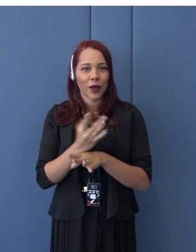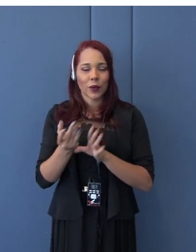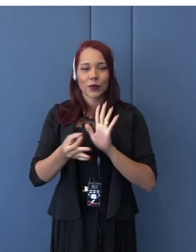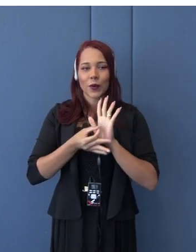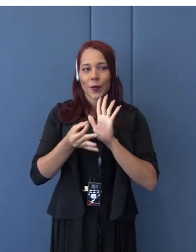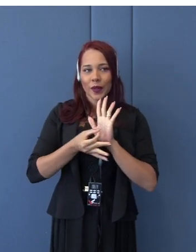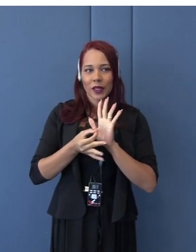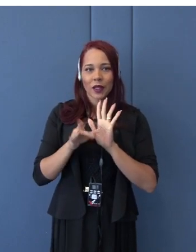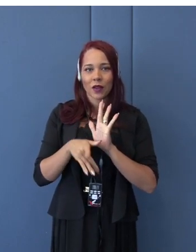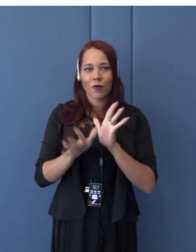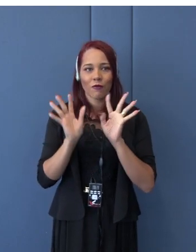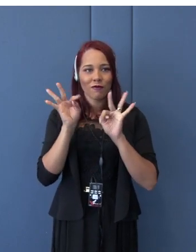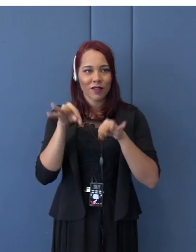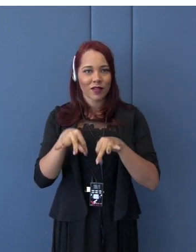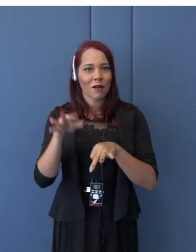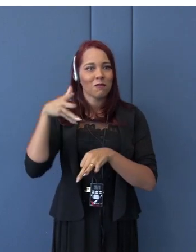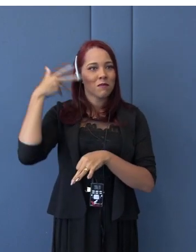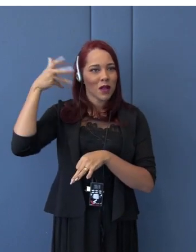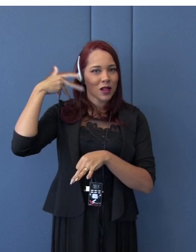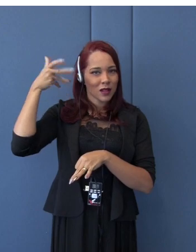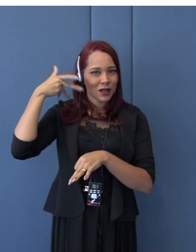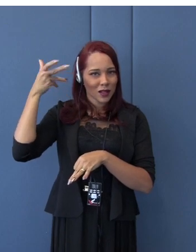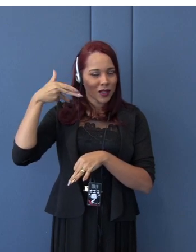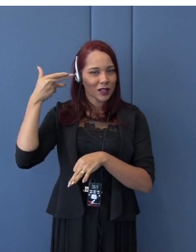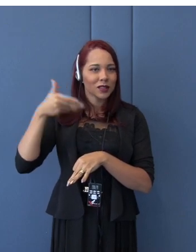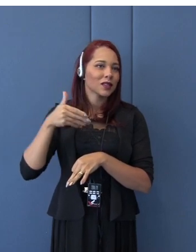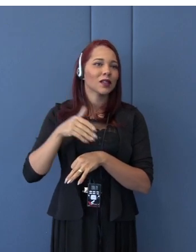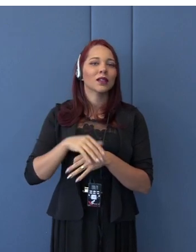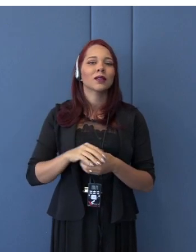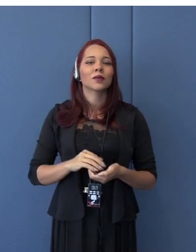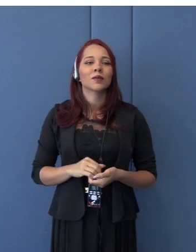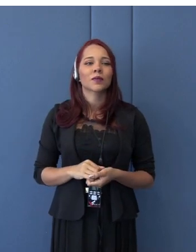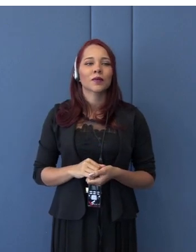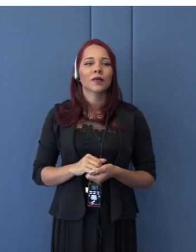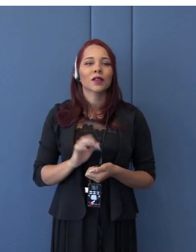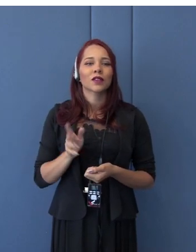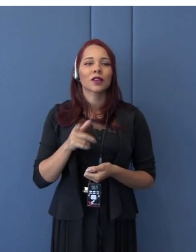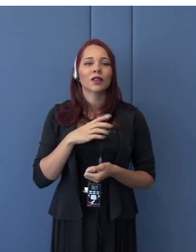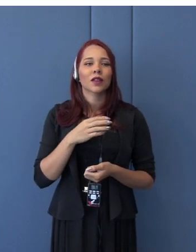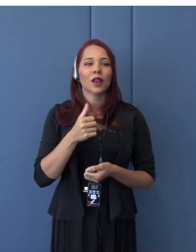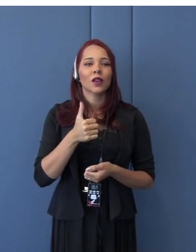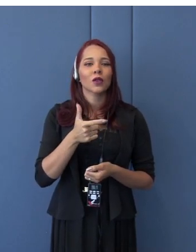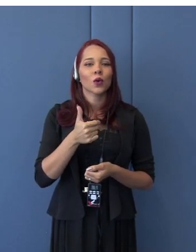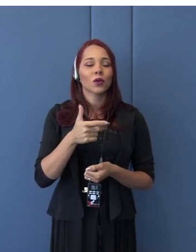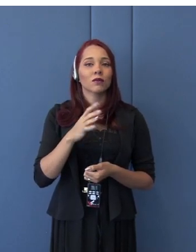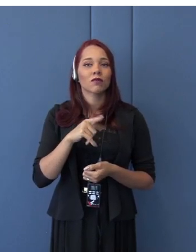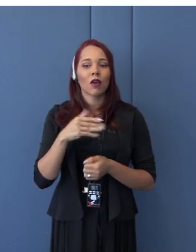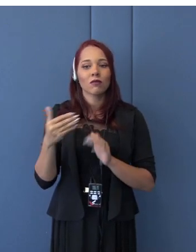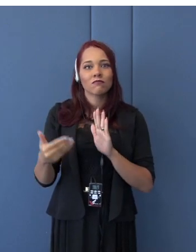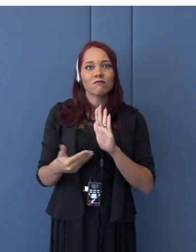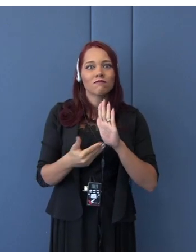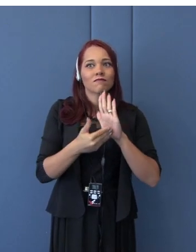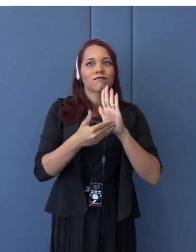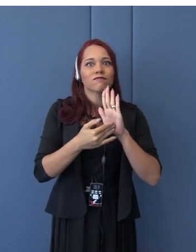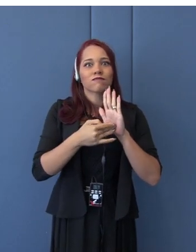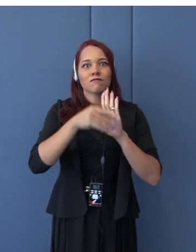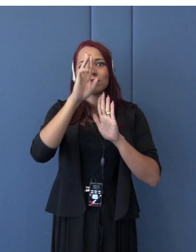TPP-12 as a template for 21st century type trade agreements. And